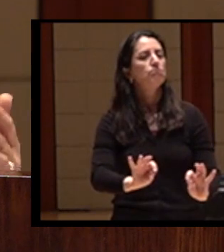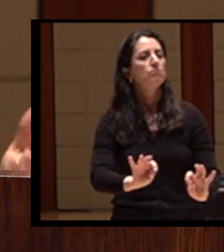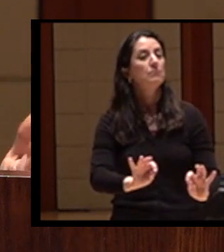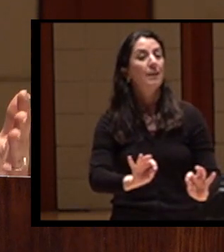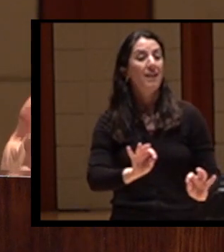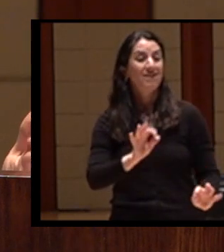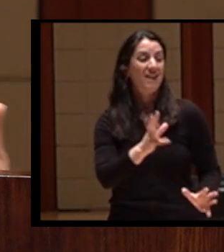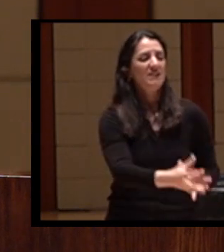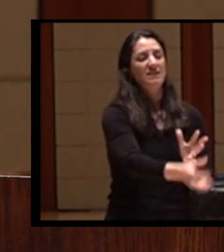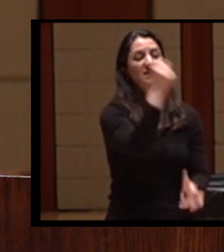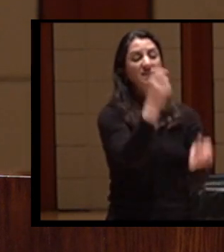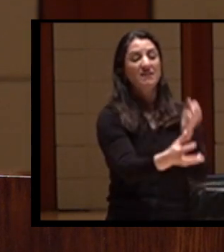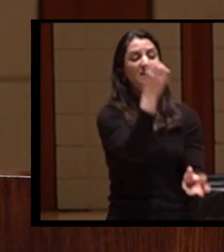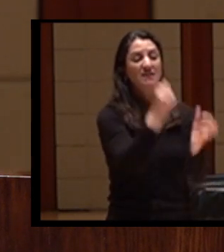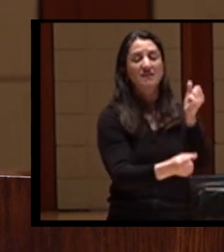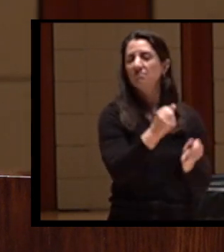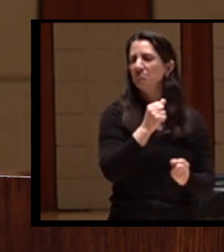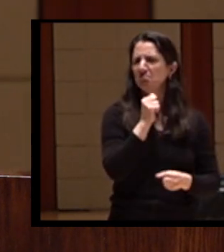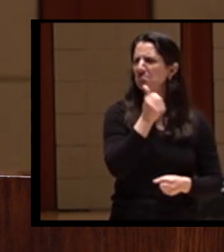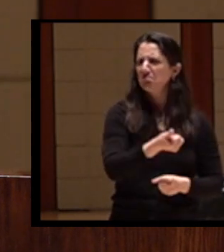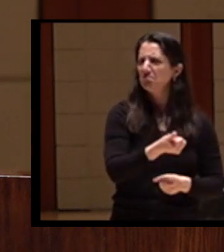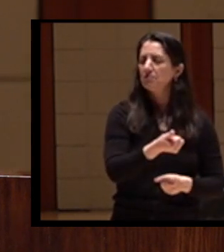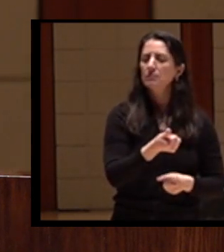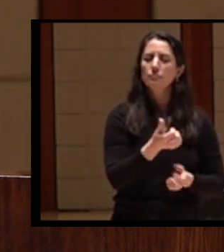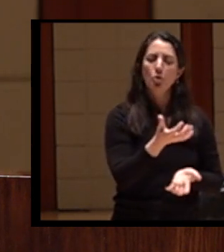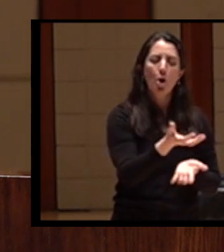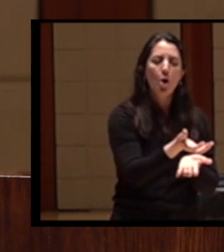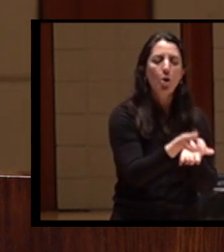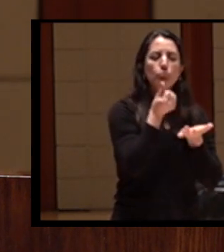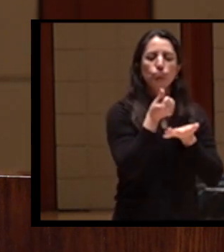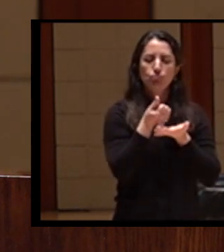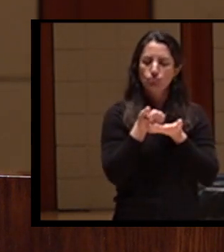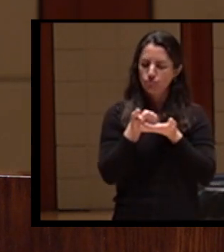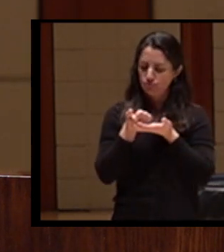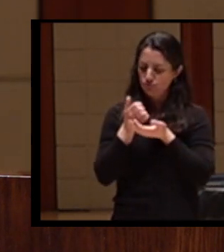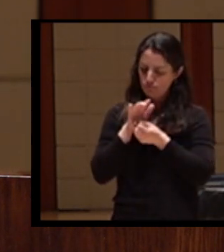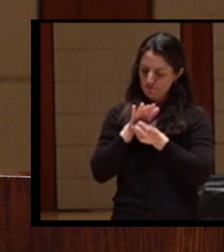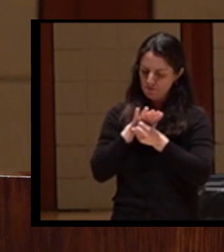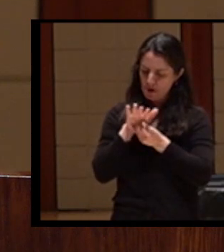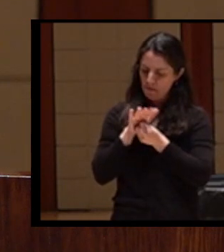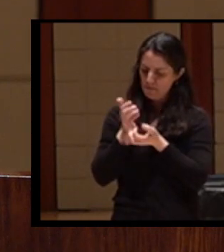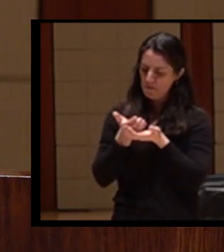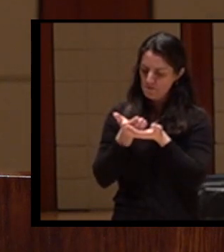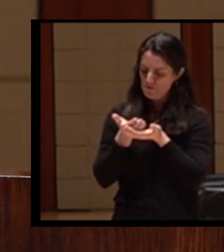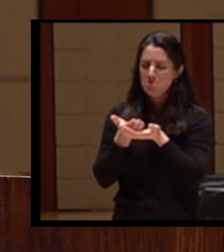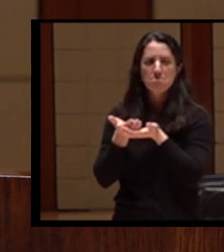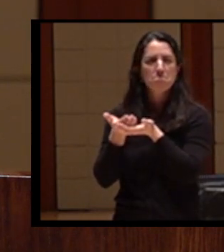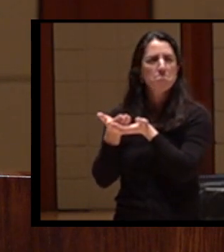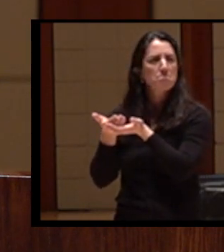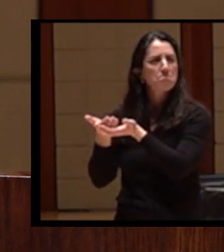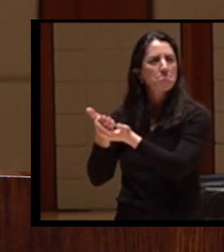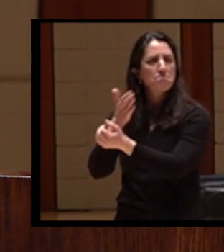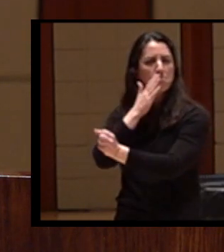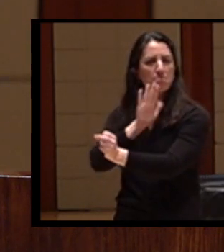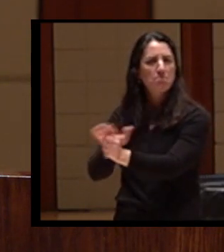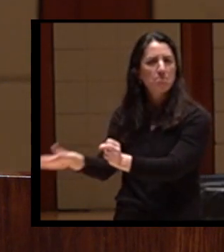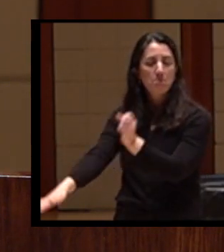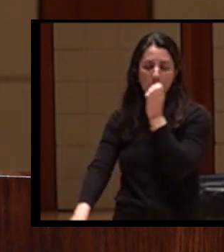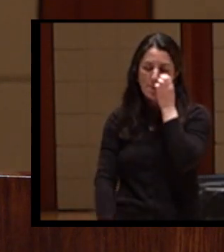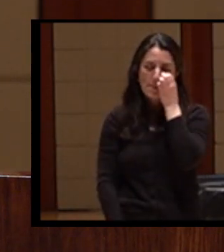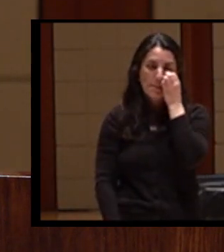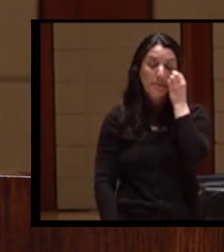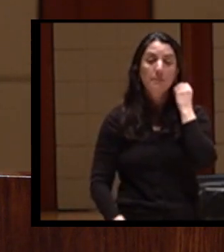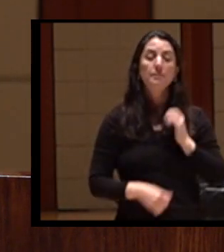And this is our cultural covenant, our agreement with the Creator. I don't want to over